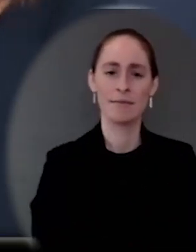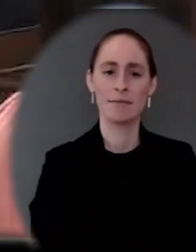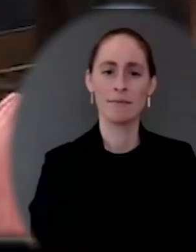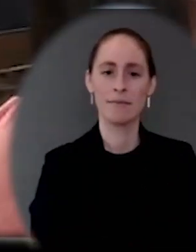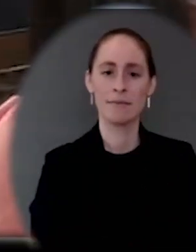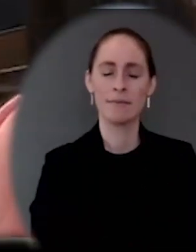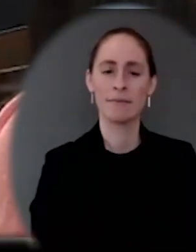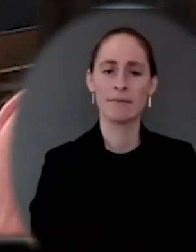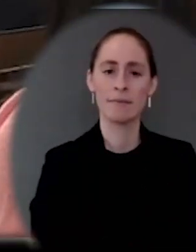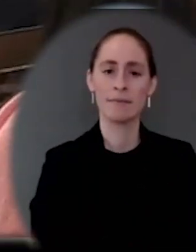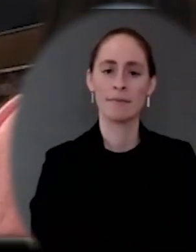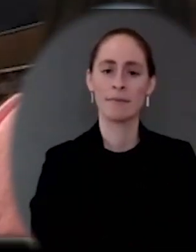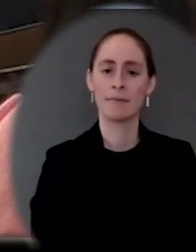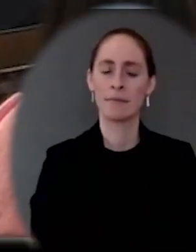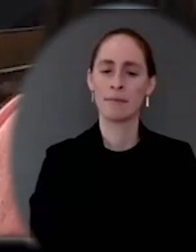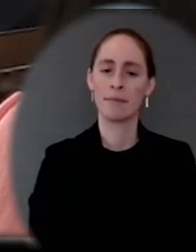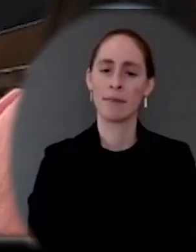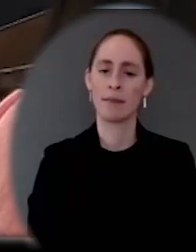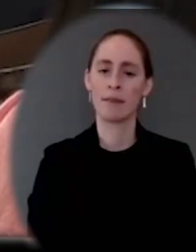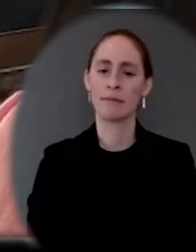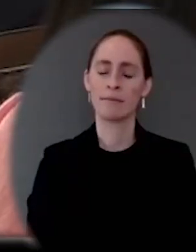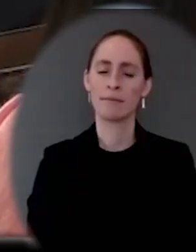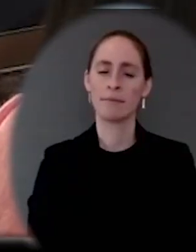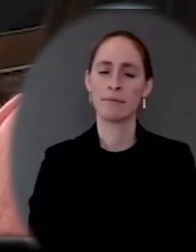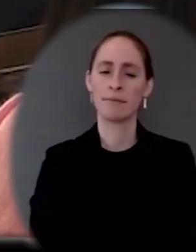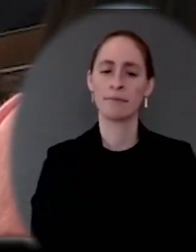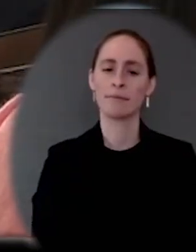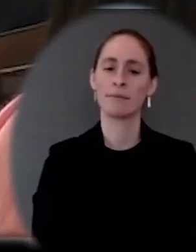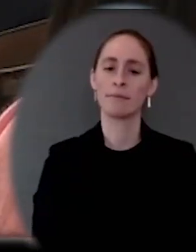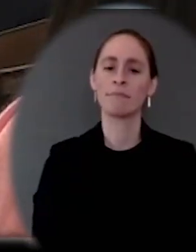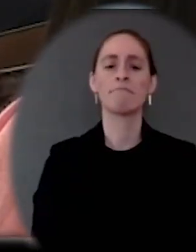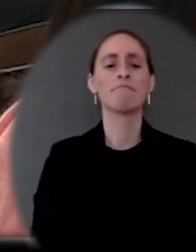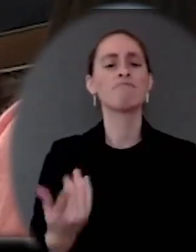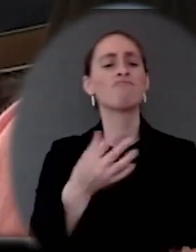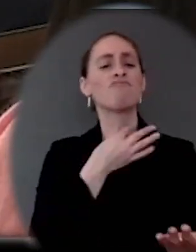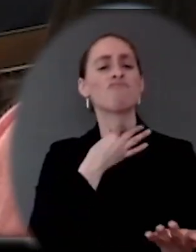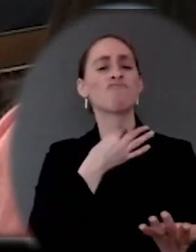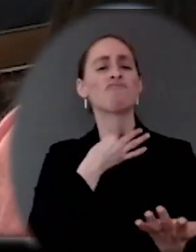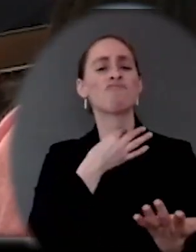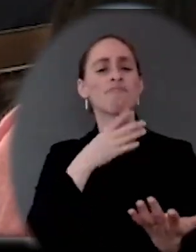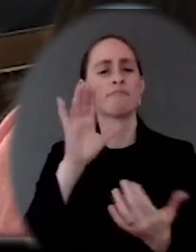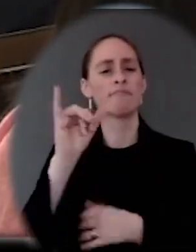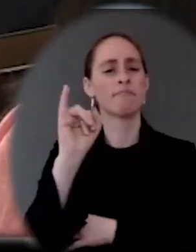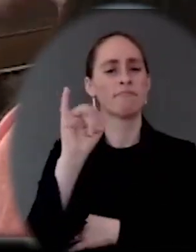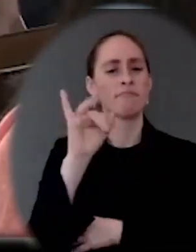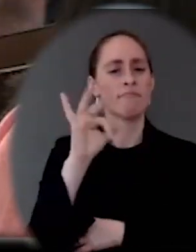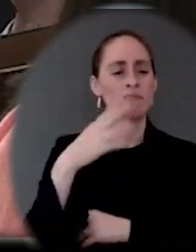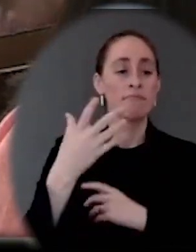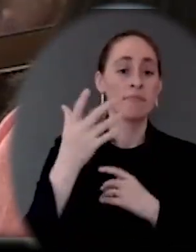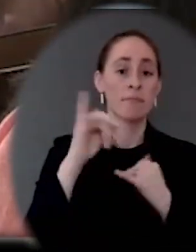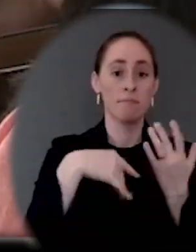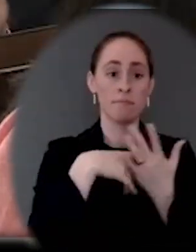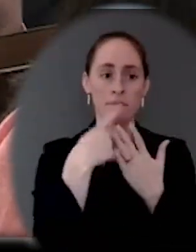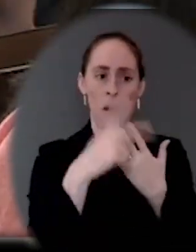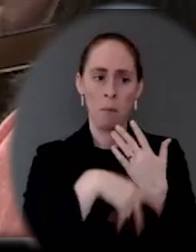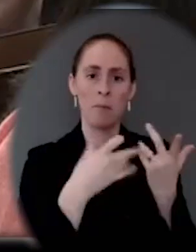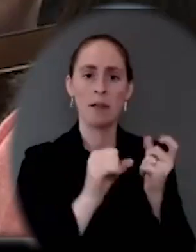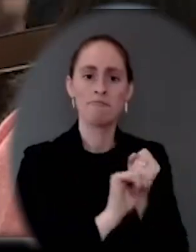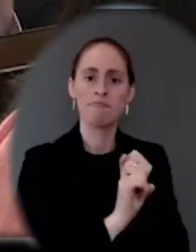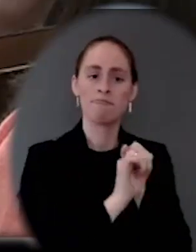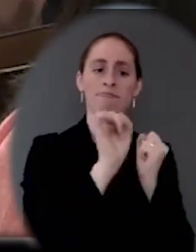a Biden press secretary is sitting here, and you're trying to extend some element of Build Back Better. Because, as we all know,